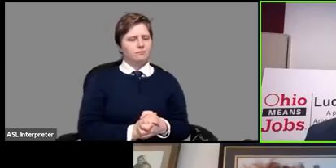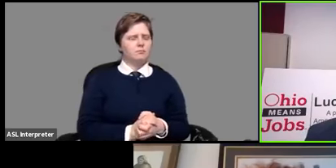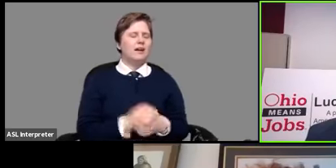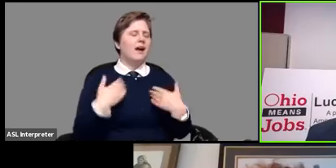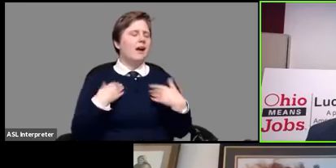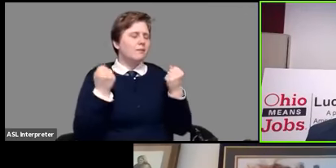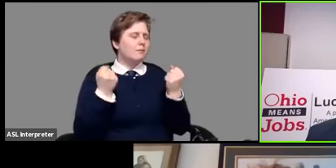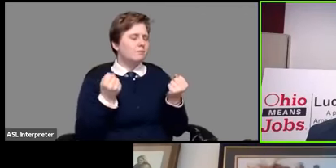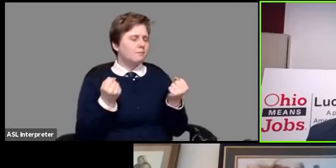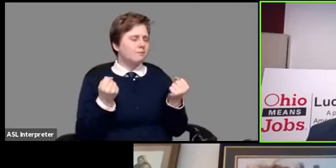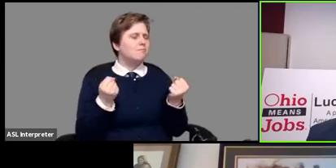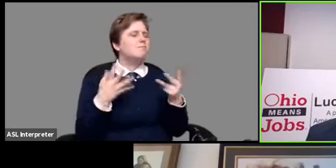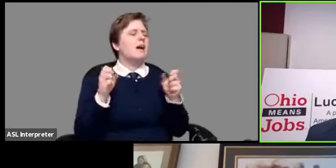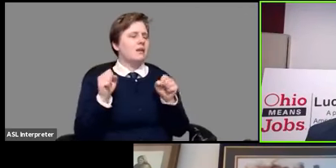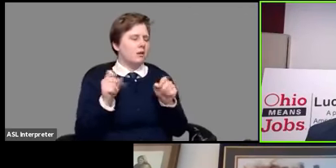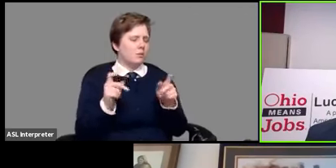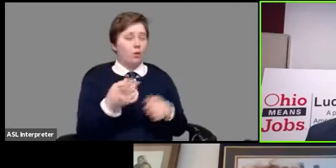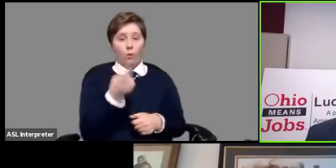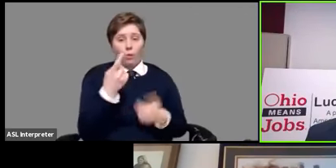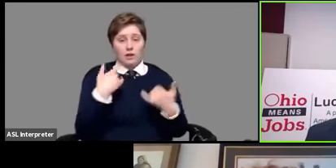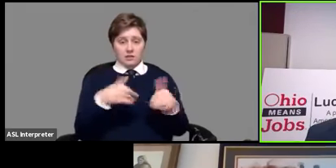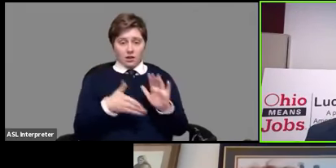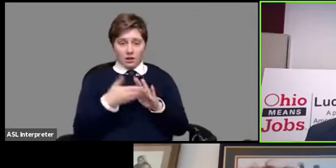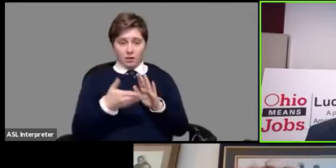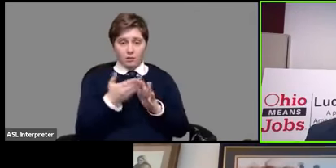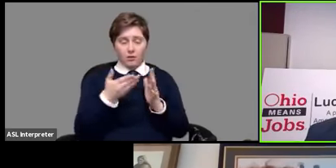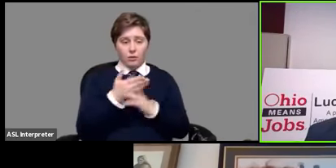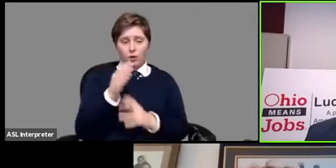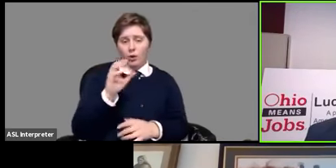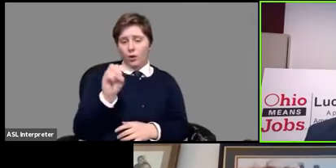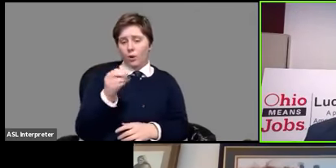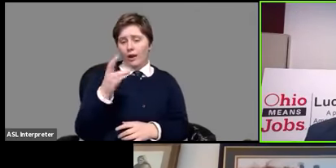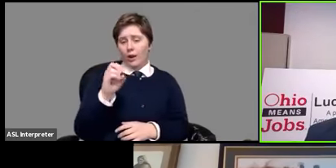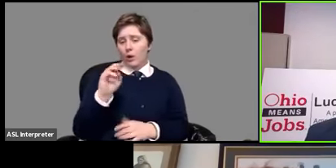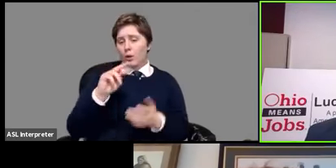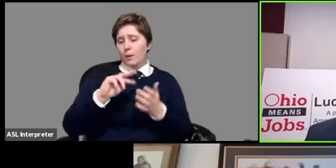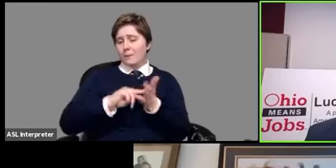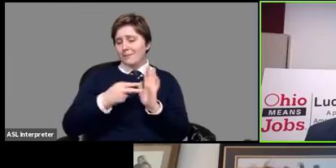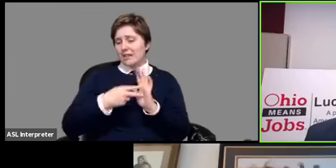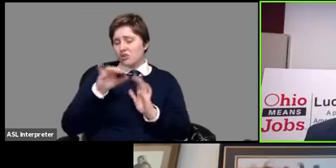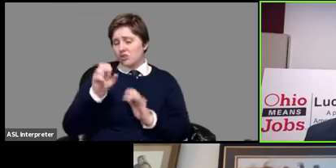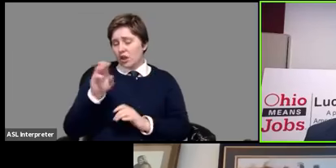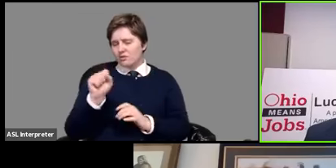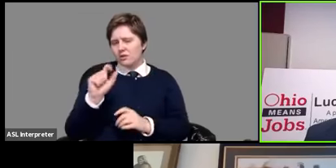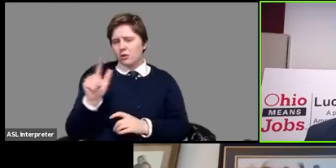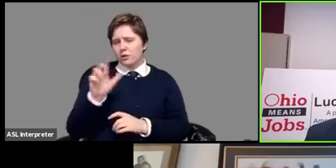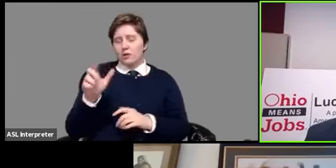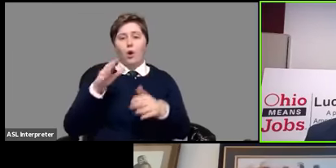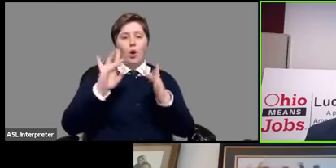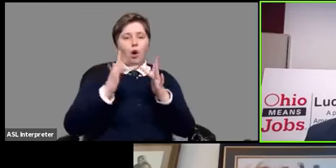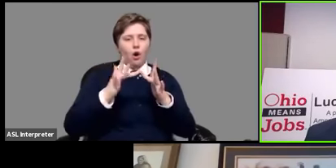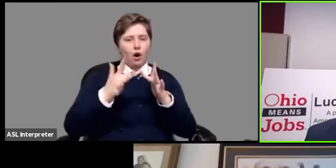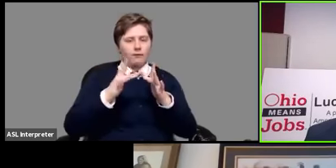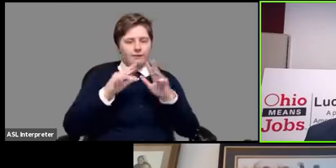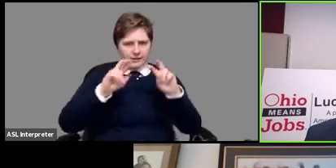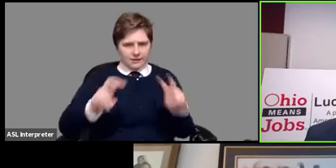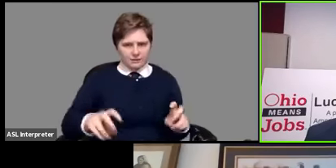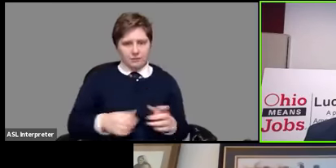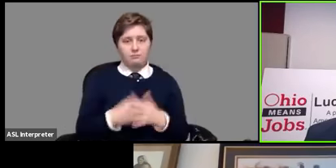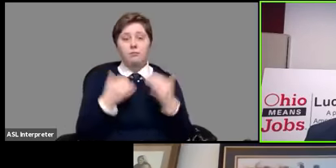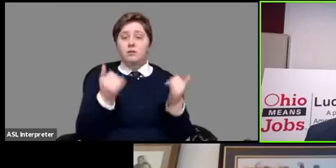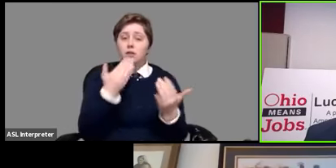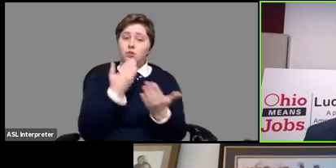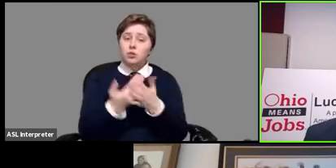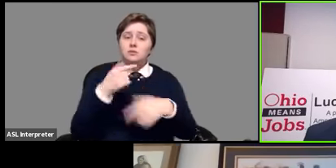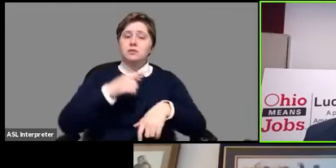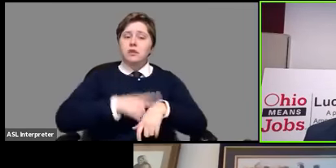the things that's still operational through ohio means jobs lucas county is um online assessments this is a good time to kind